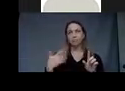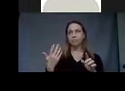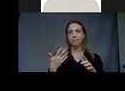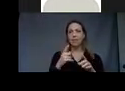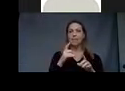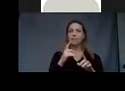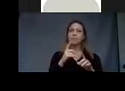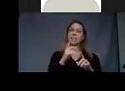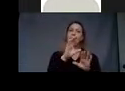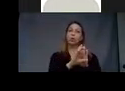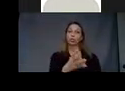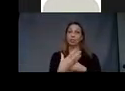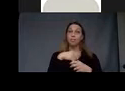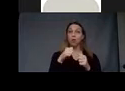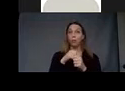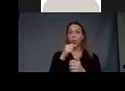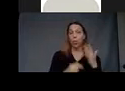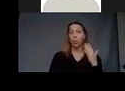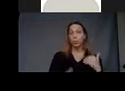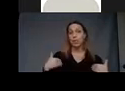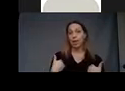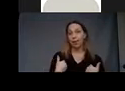characteristics that go with those animals.